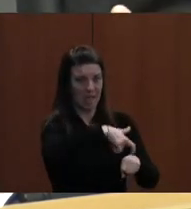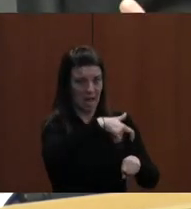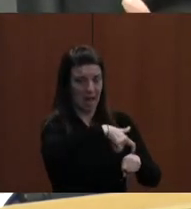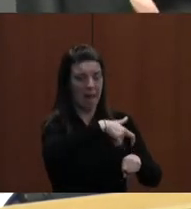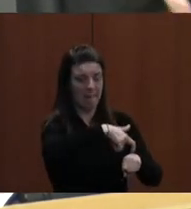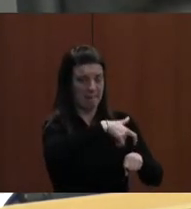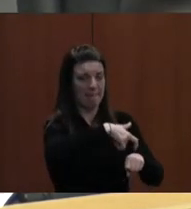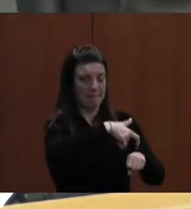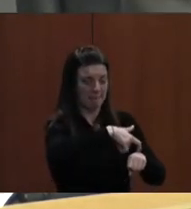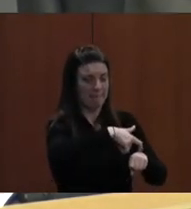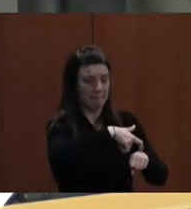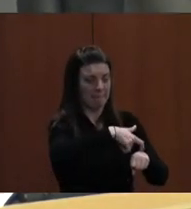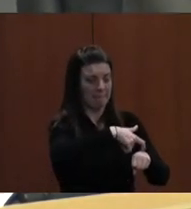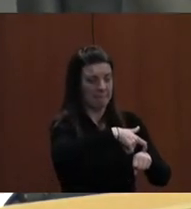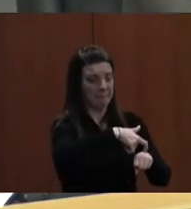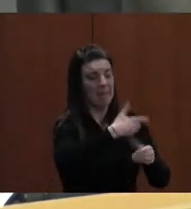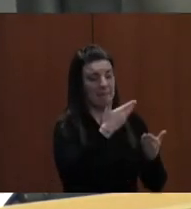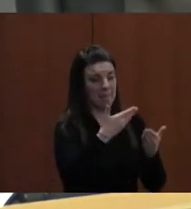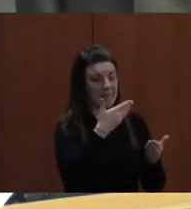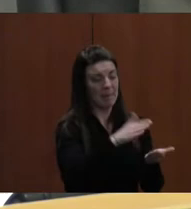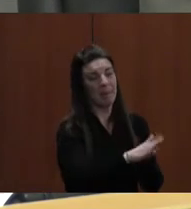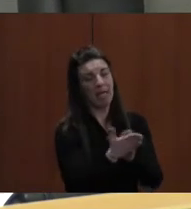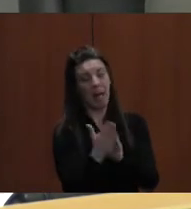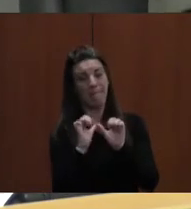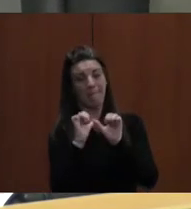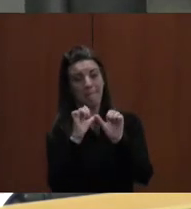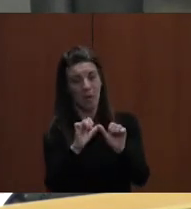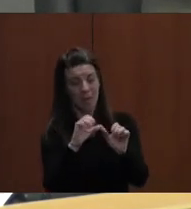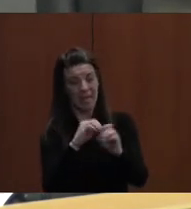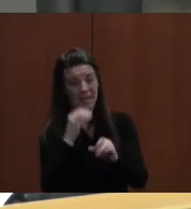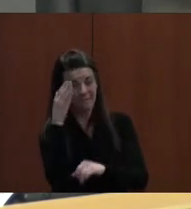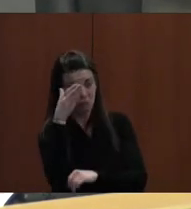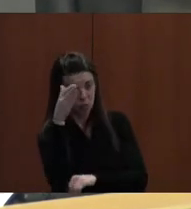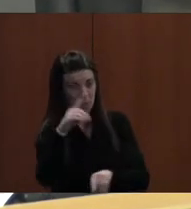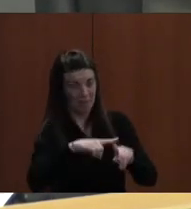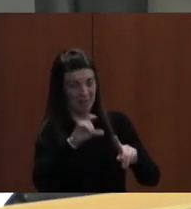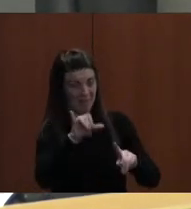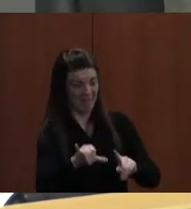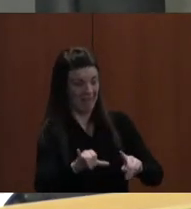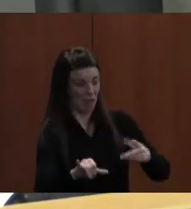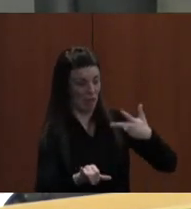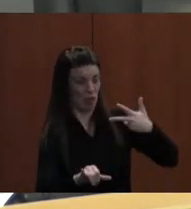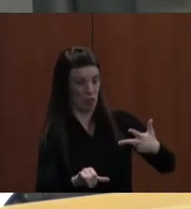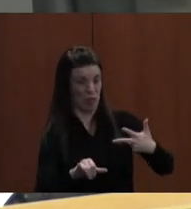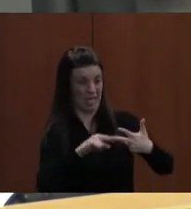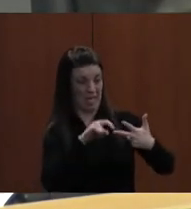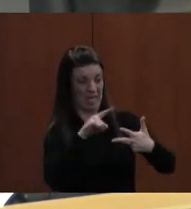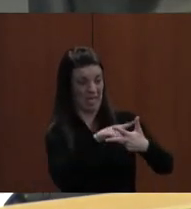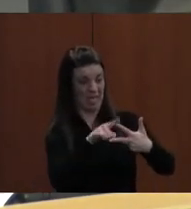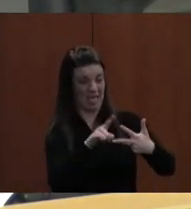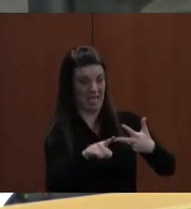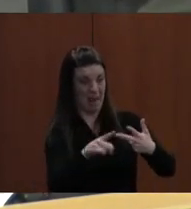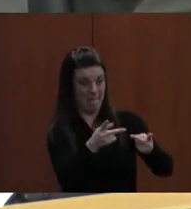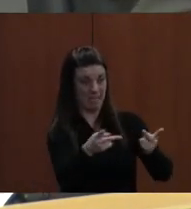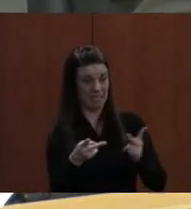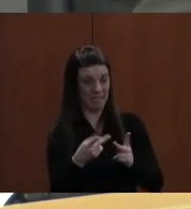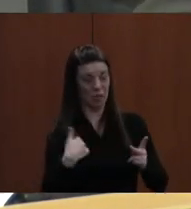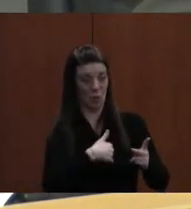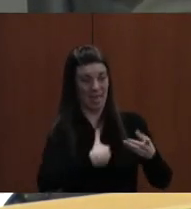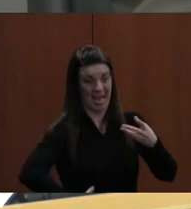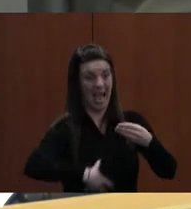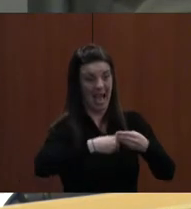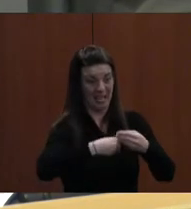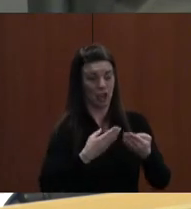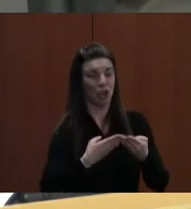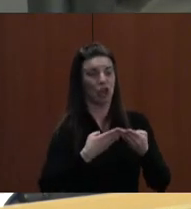them for the future. However, with those three positions that we added to the general fund, we can make these two other schools